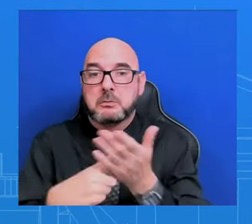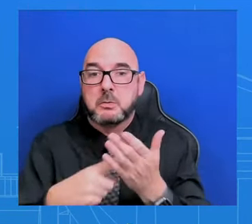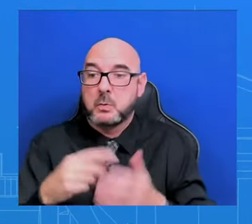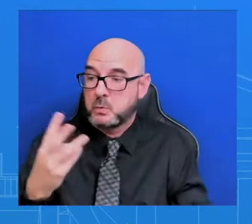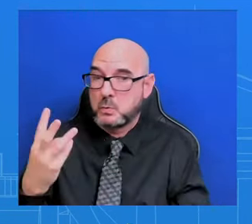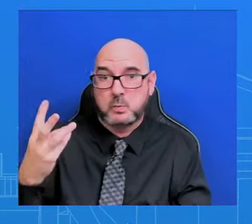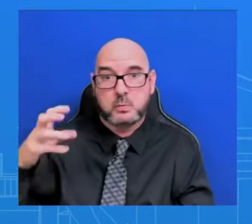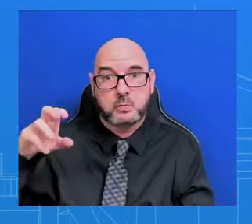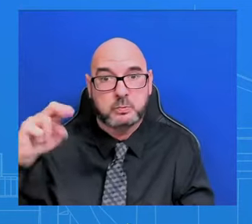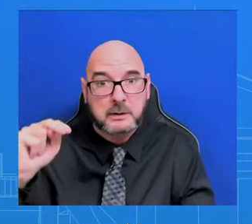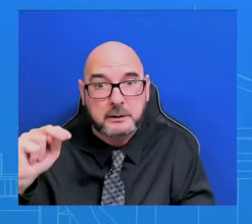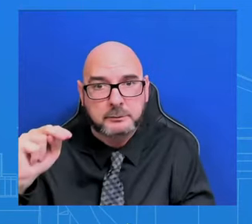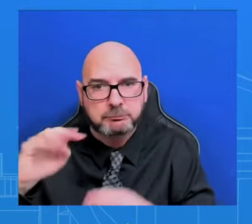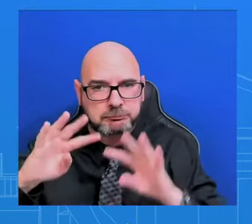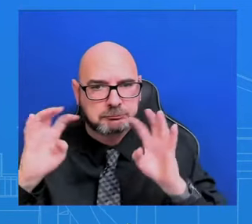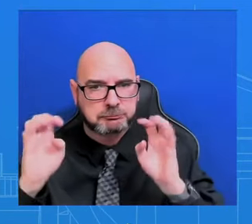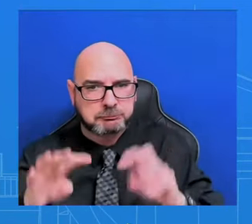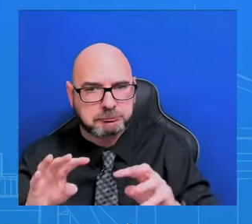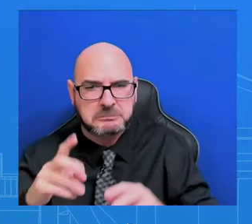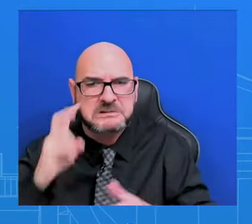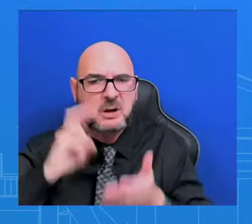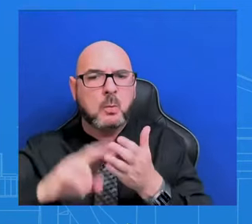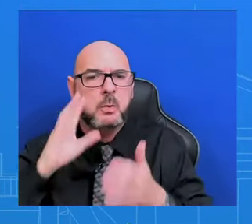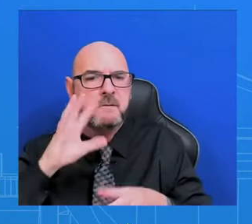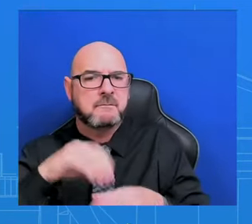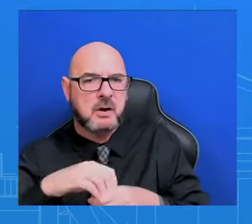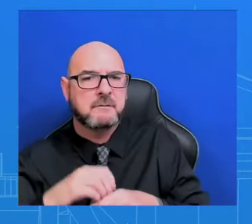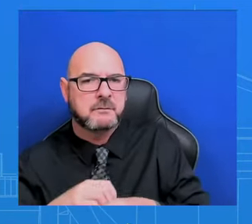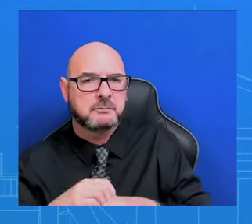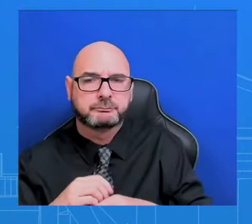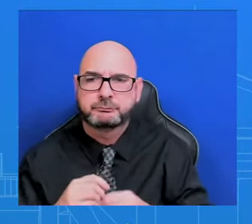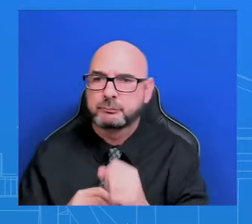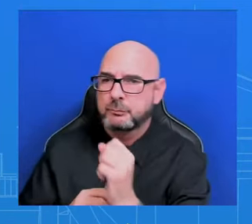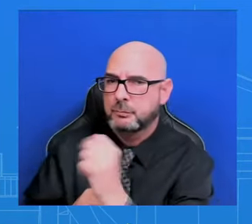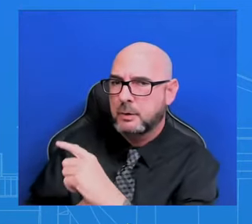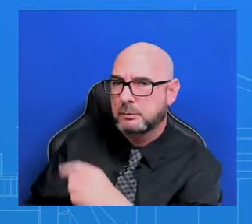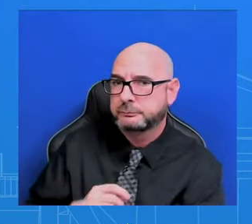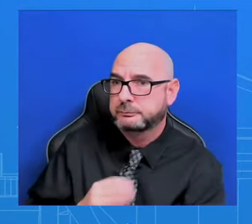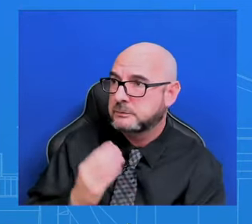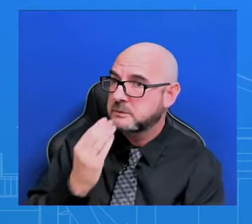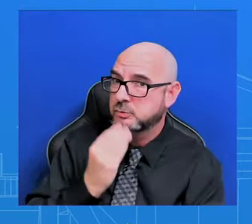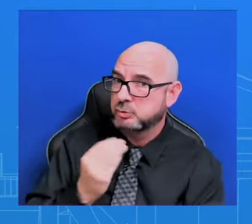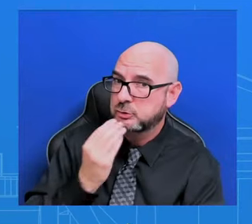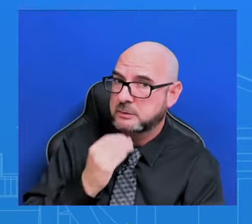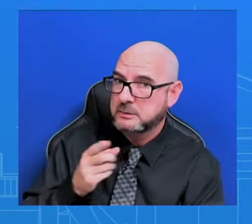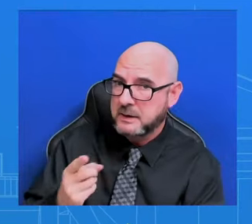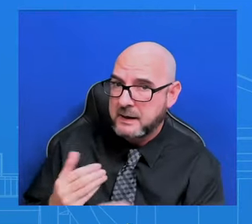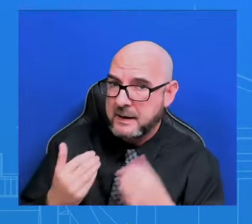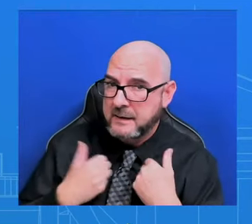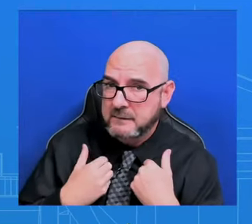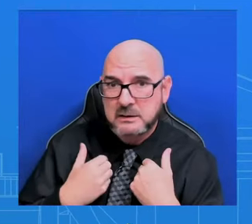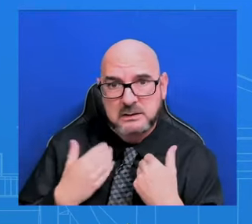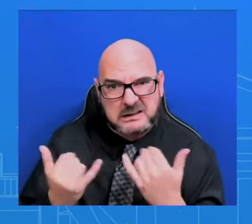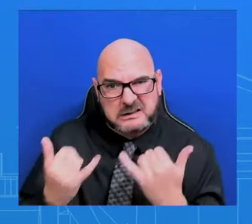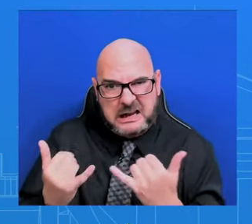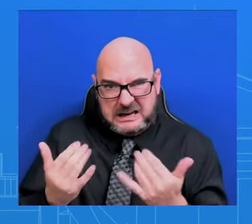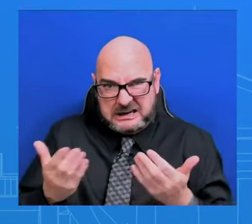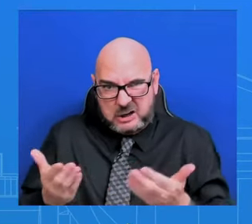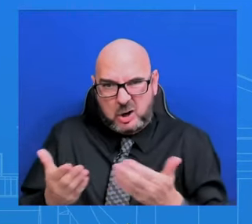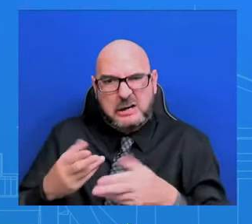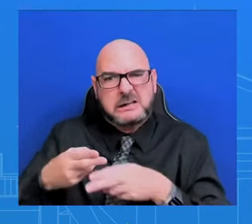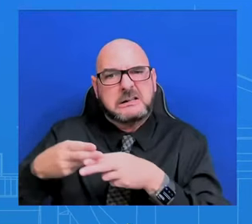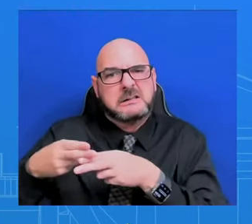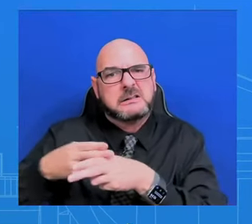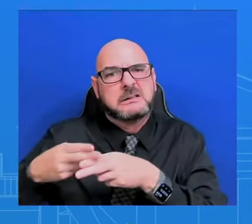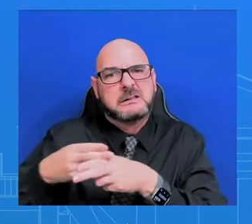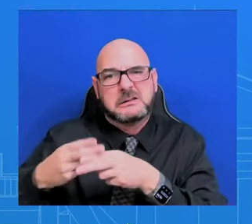Yeah. And then on a different topic, there's a report that the Israelis have presented a new ceasefire, a temporary ceasefire for a hostage